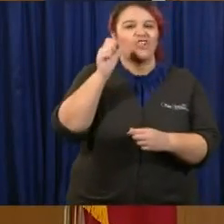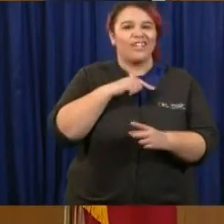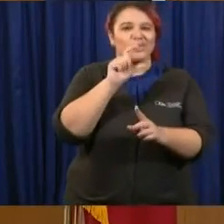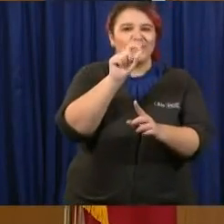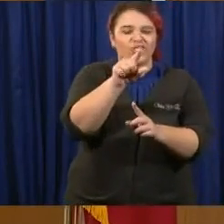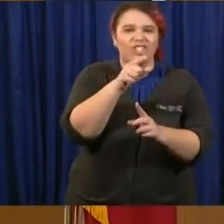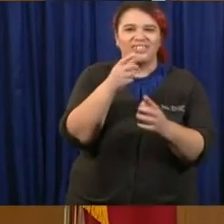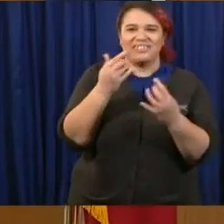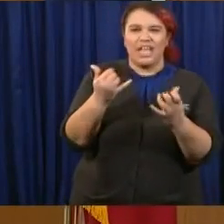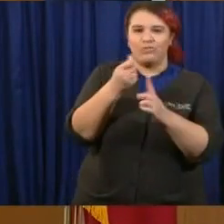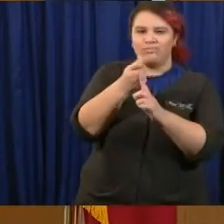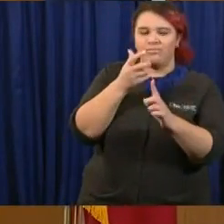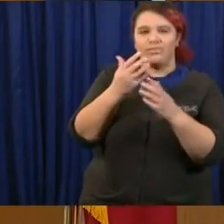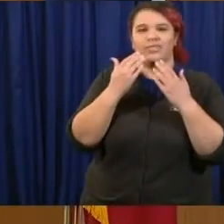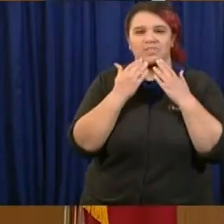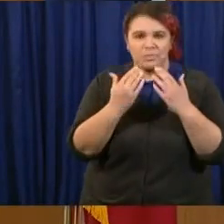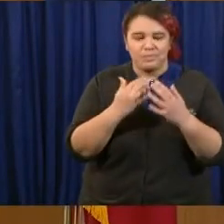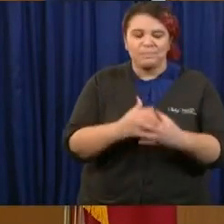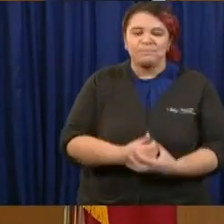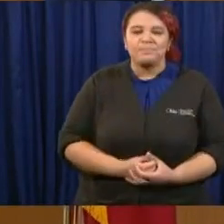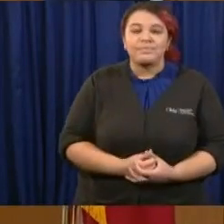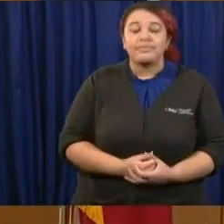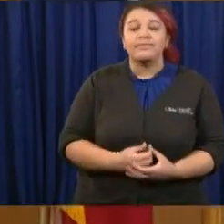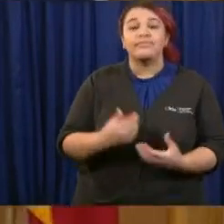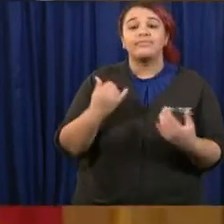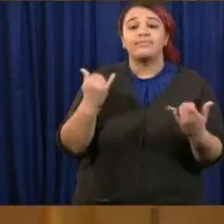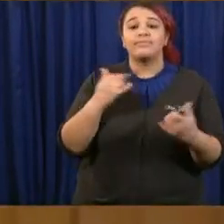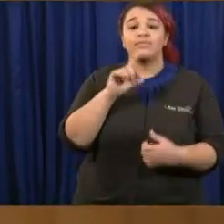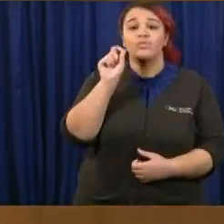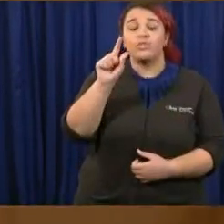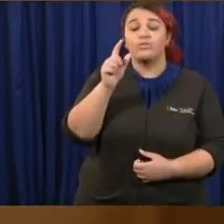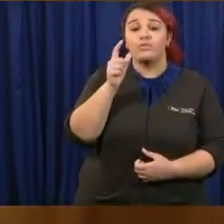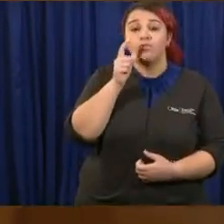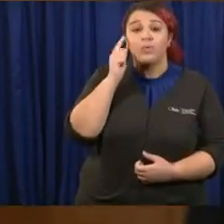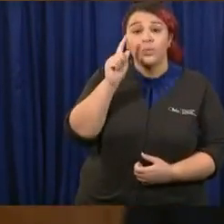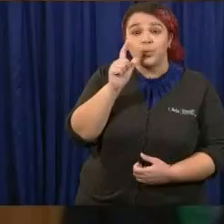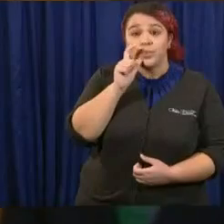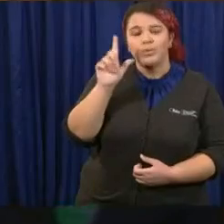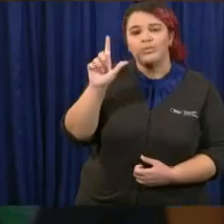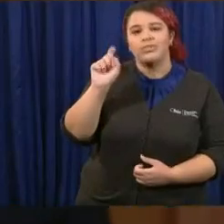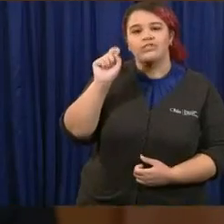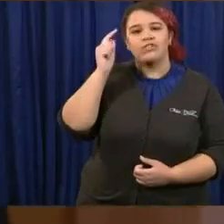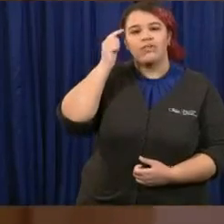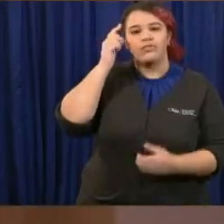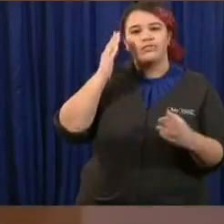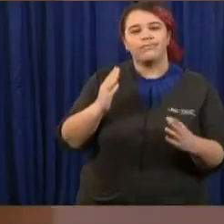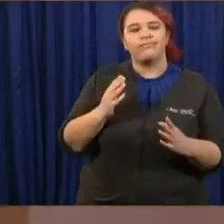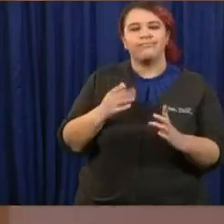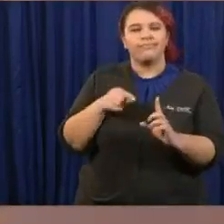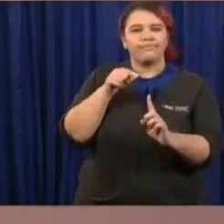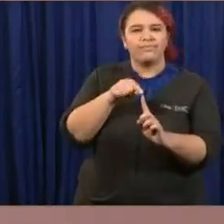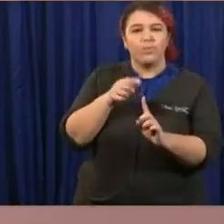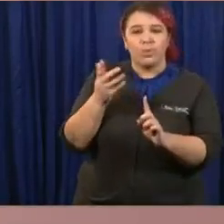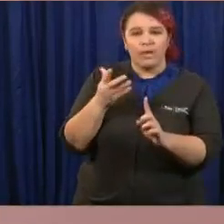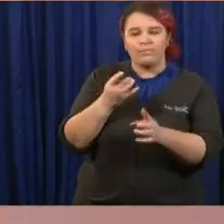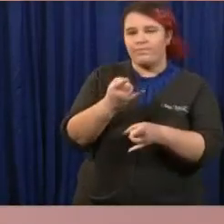My question today is for the Lieutenant Governor, and it deals with liquor.